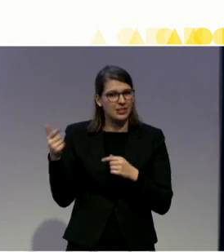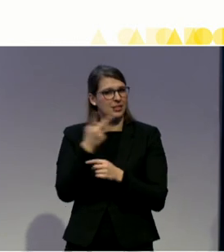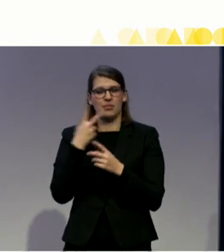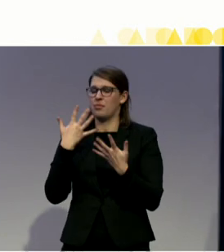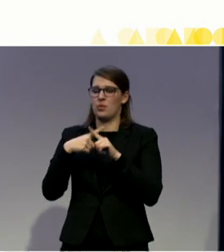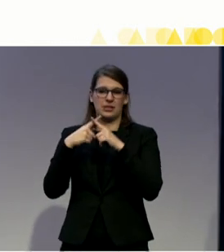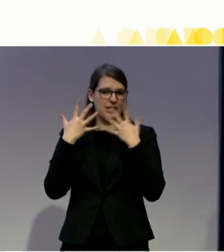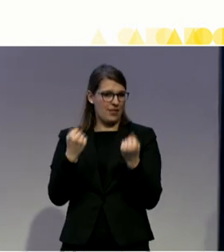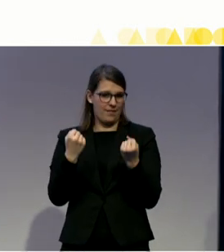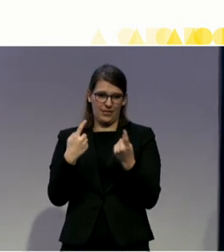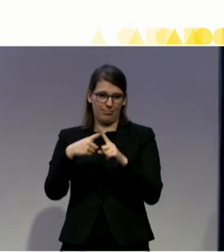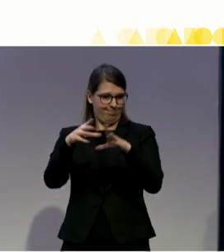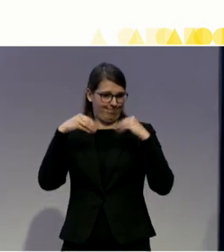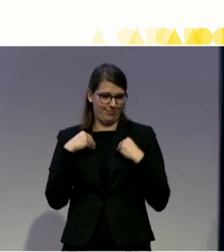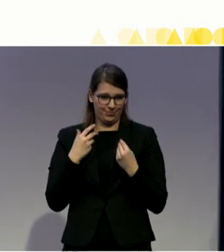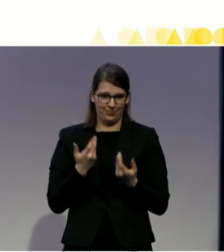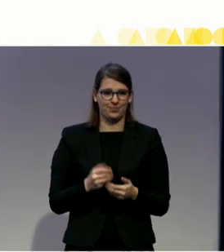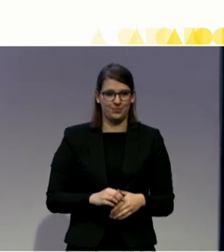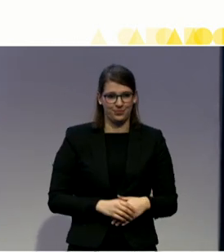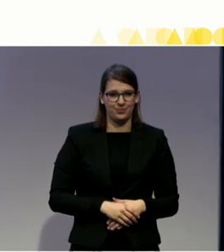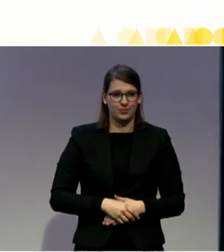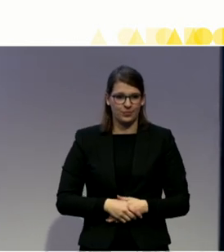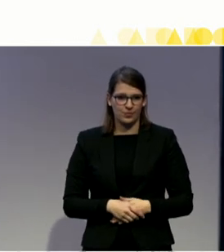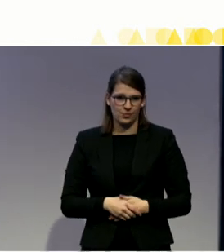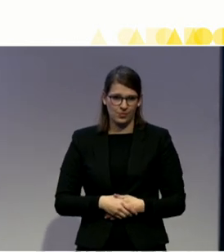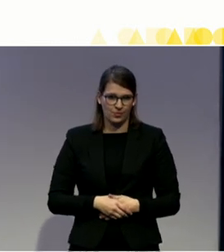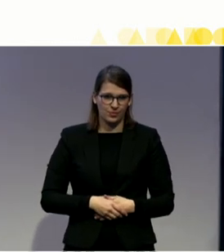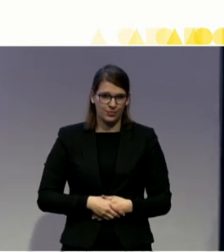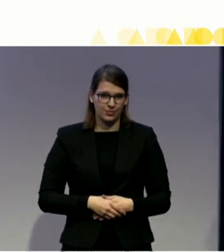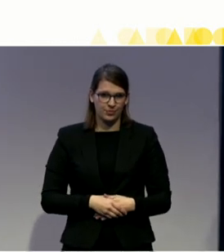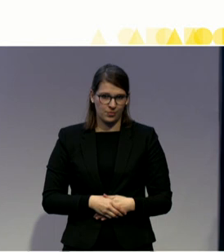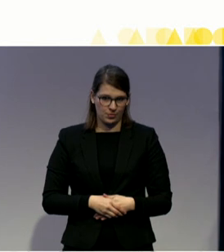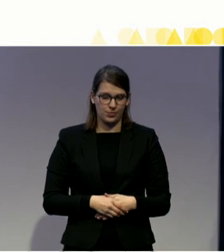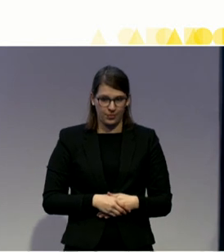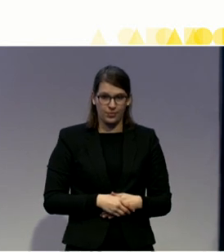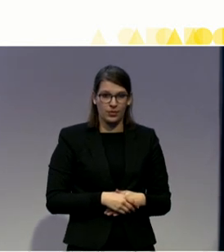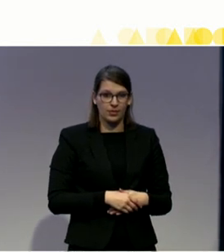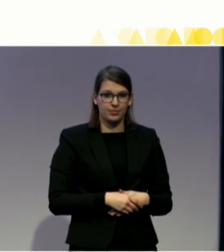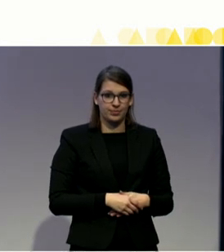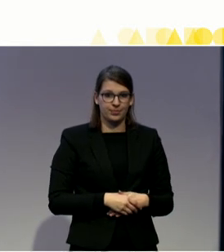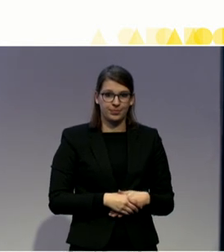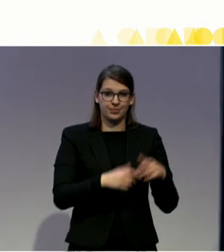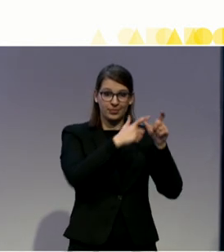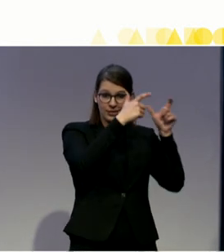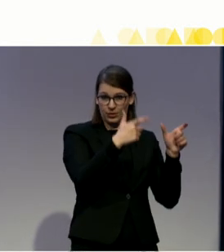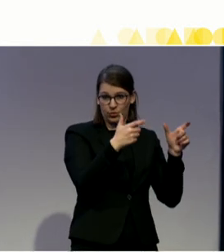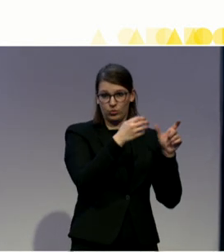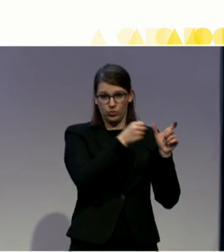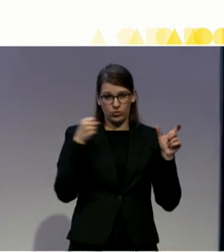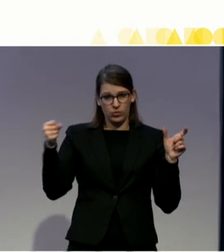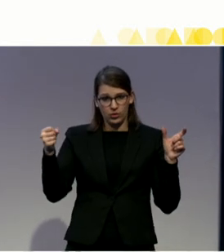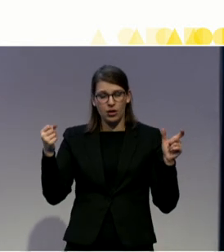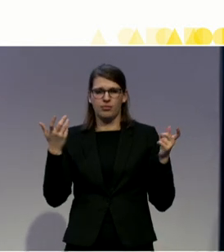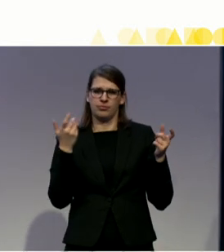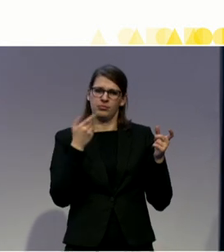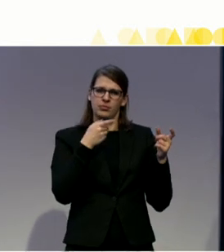What came out really strongly is that meaningful de-institutionalization requires both a physical and a cultural transformation. So it's not